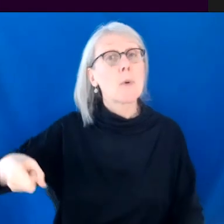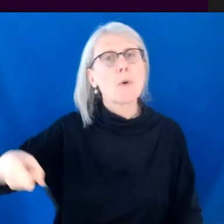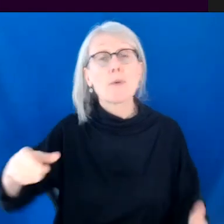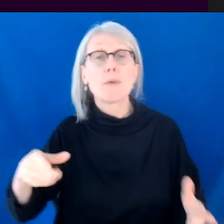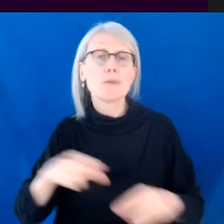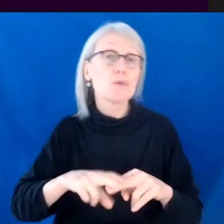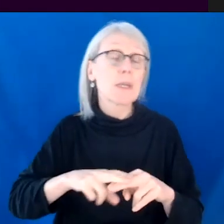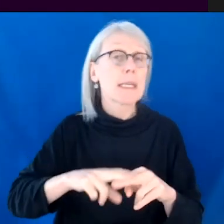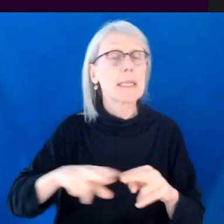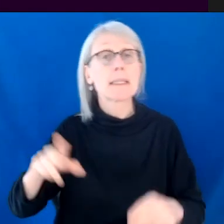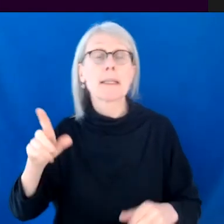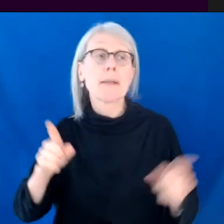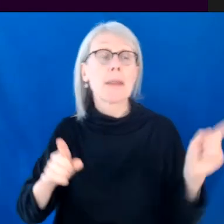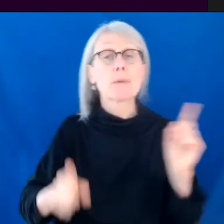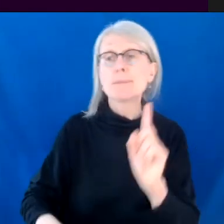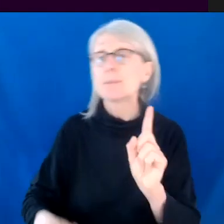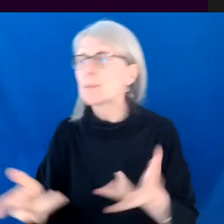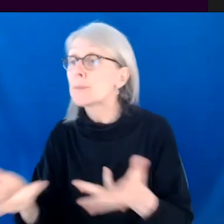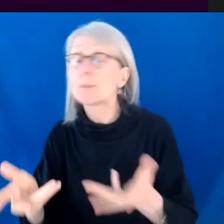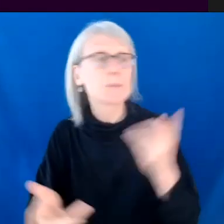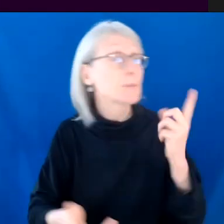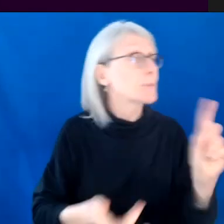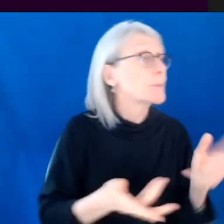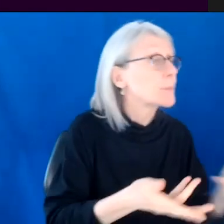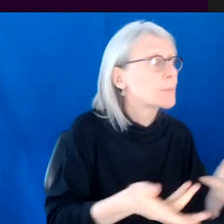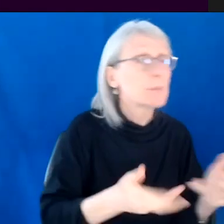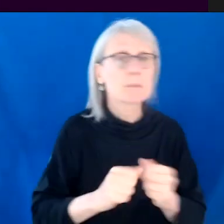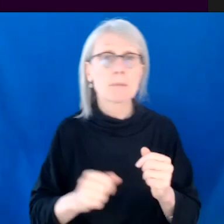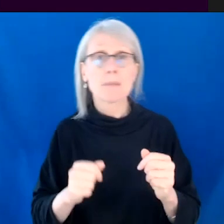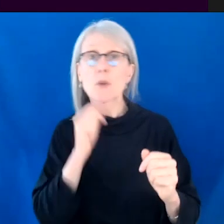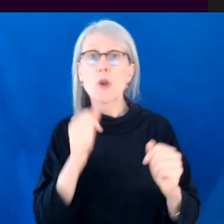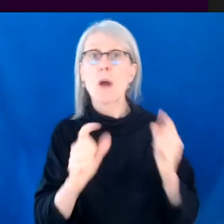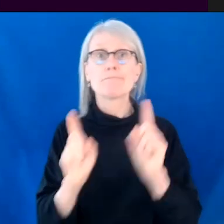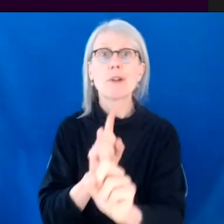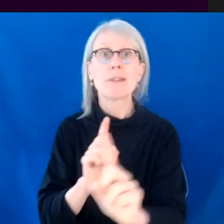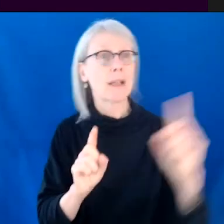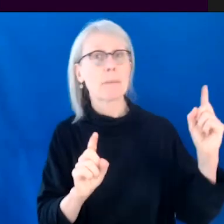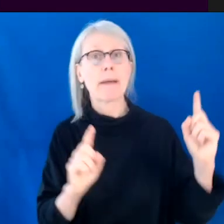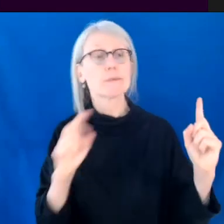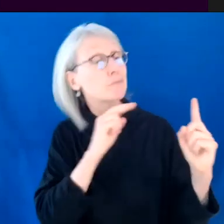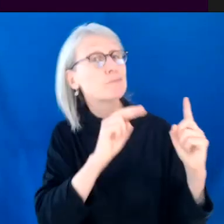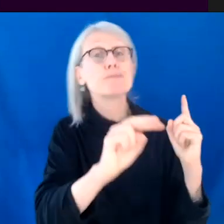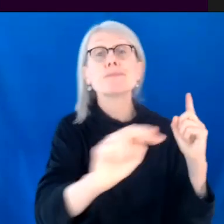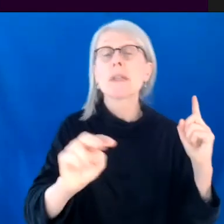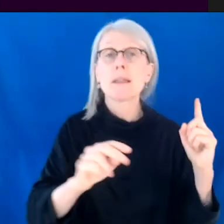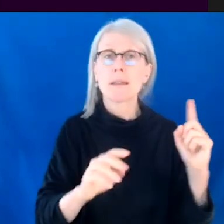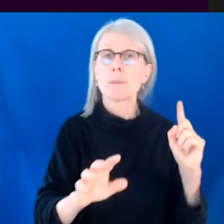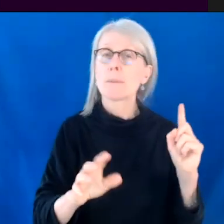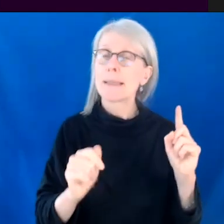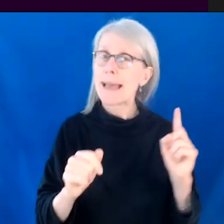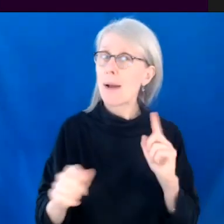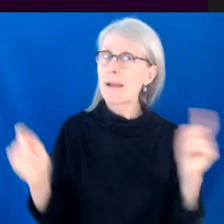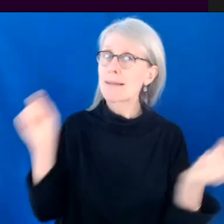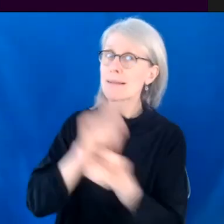and you'll see them there serving people. And so to be able to like write this show and those scenes on the train where it's like the